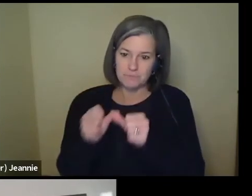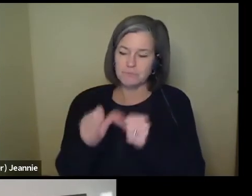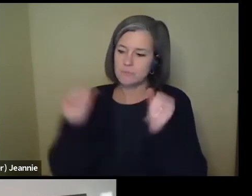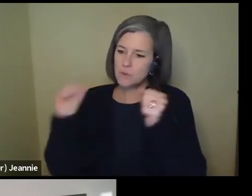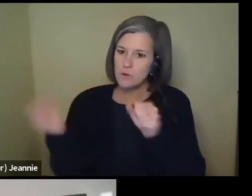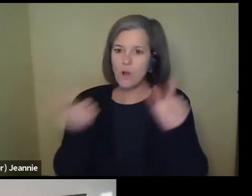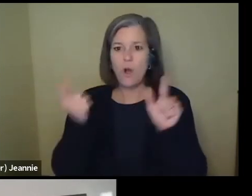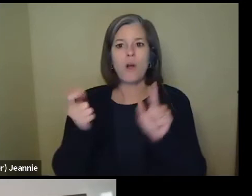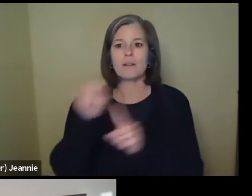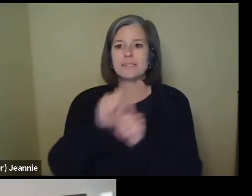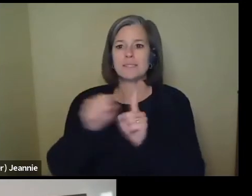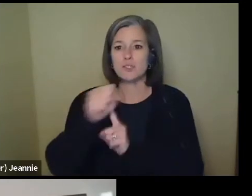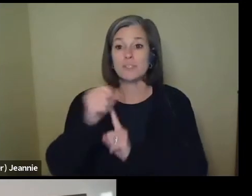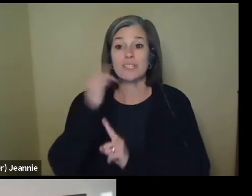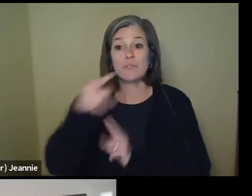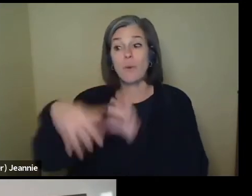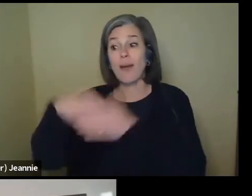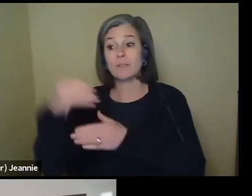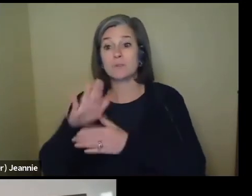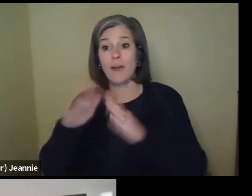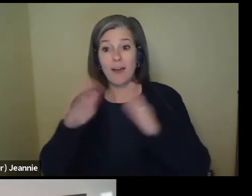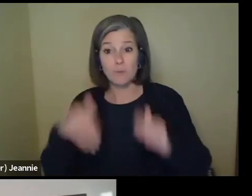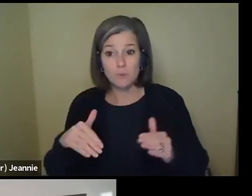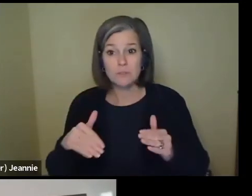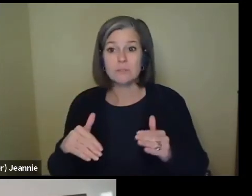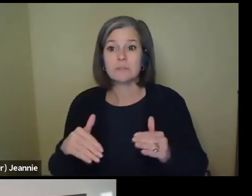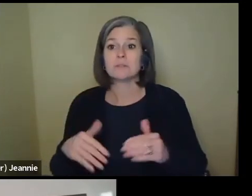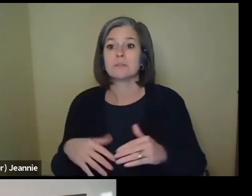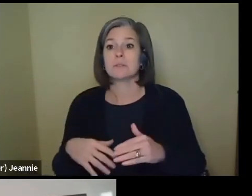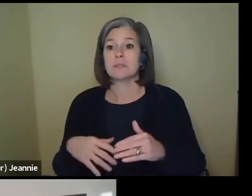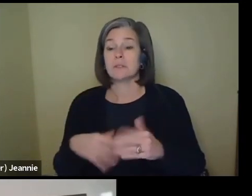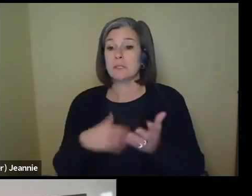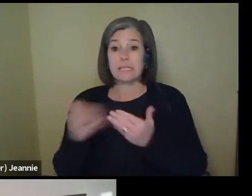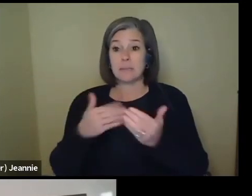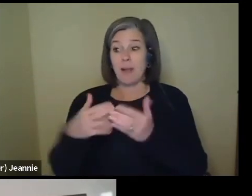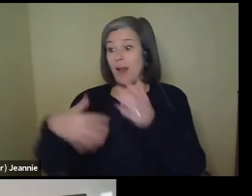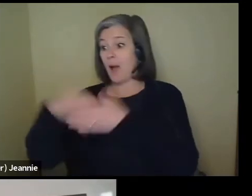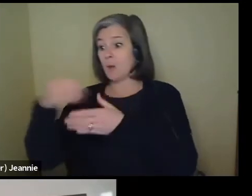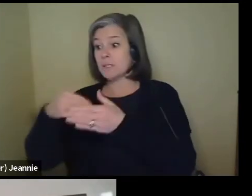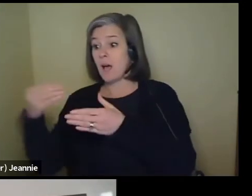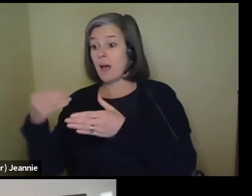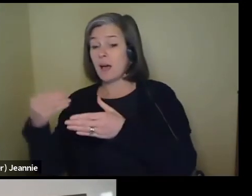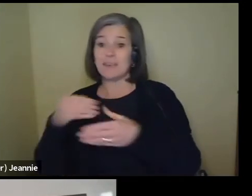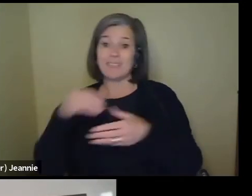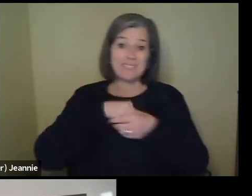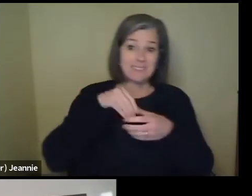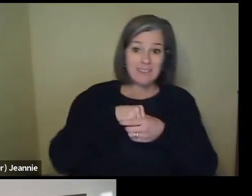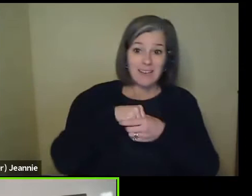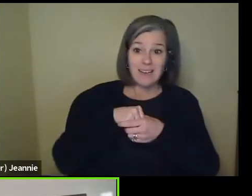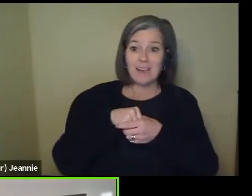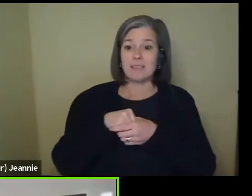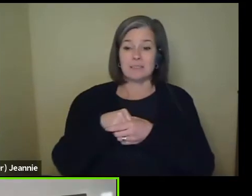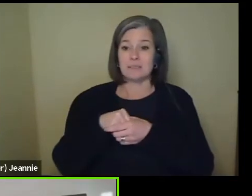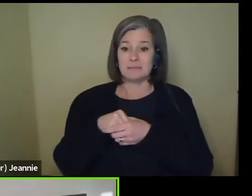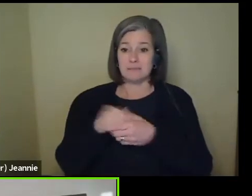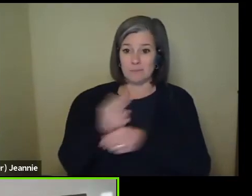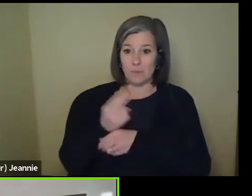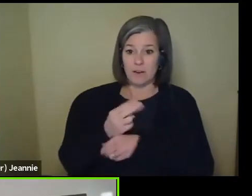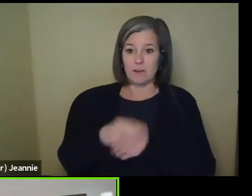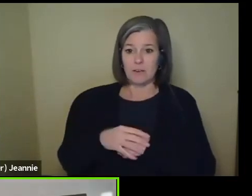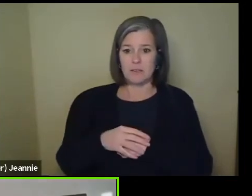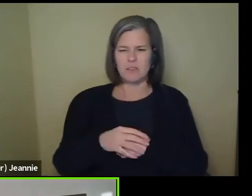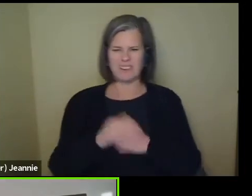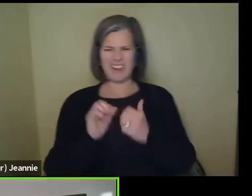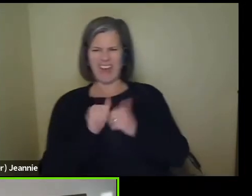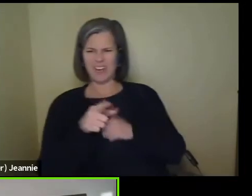other people outside your household. Okay. Outside, inside, wherever you are. So where to mass,